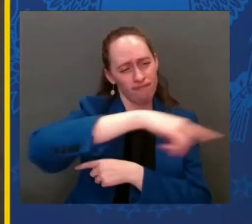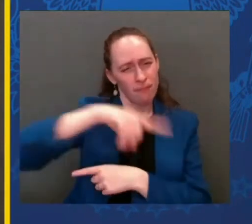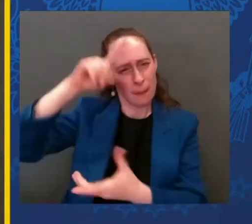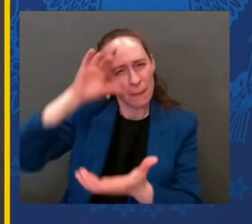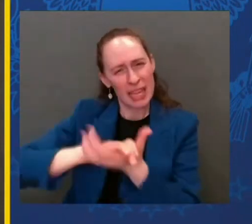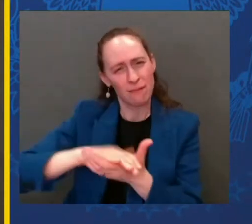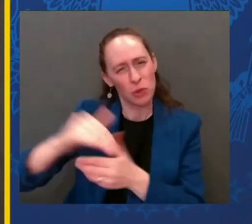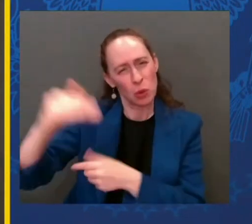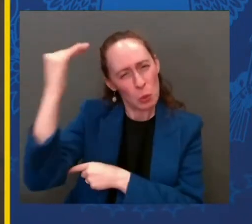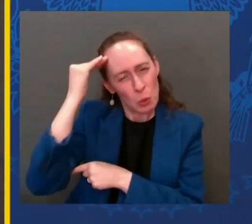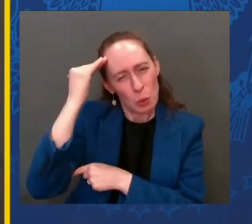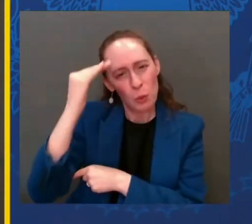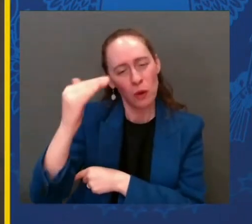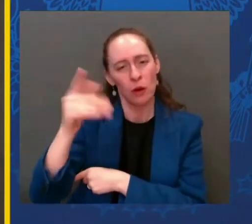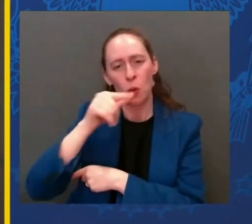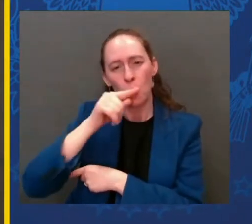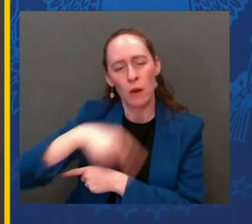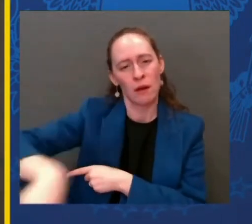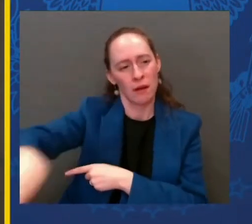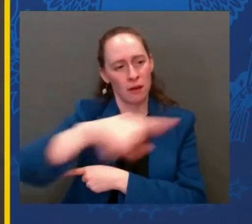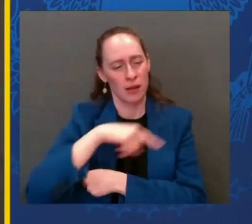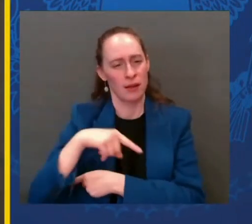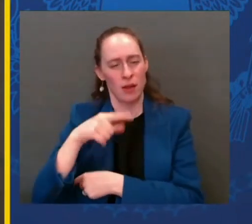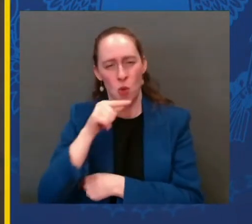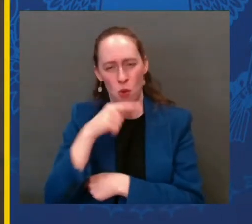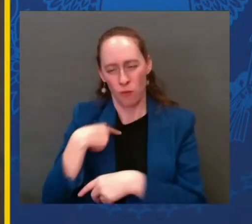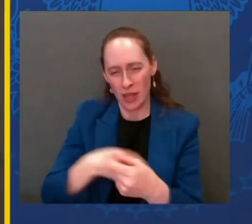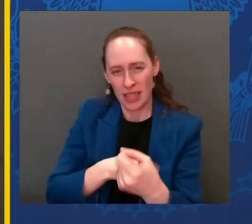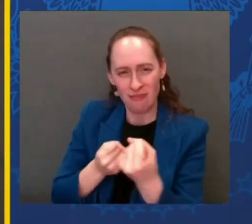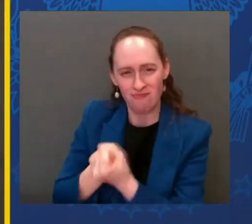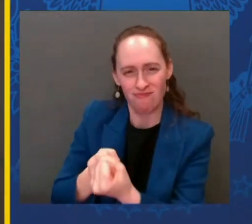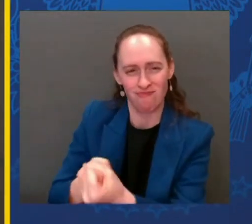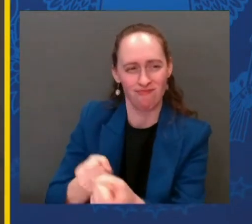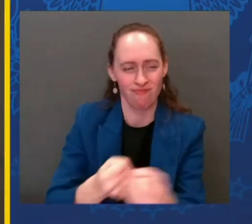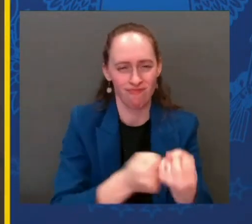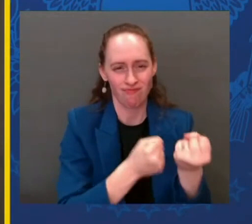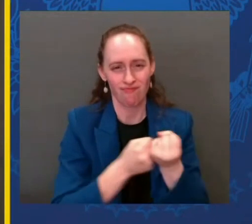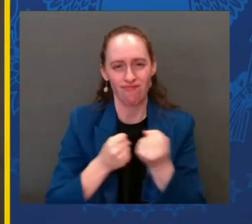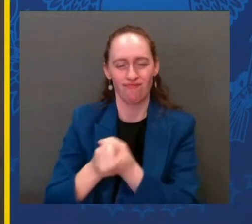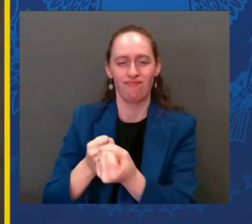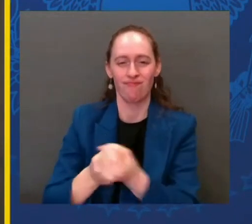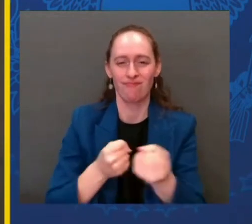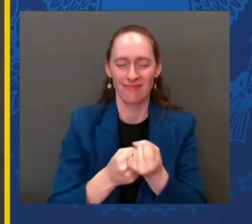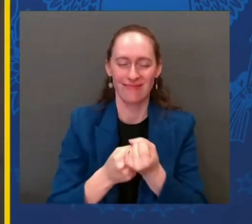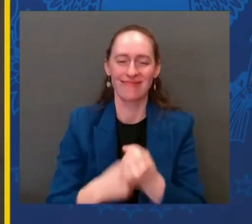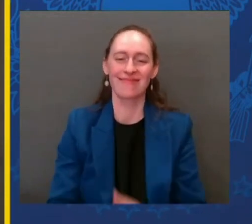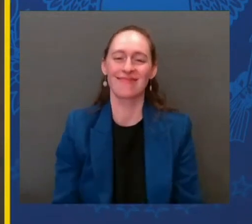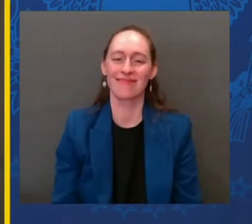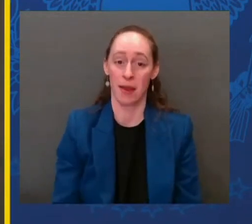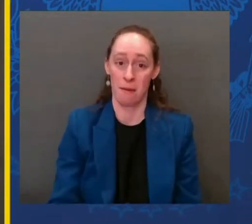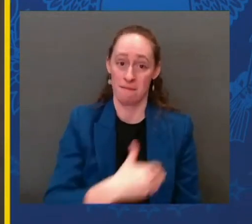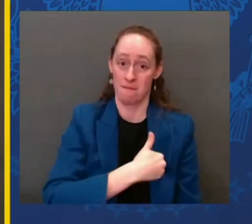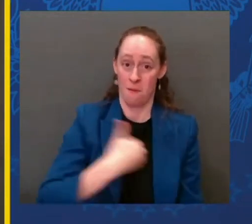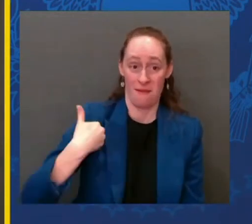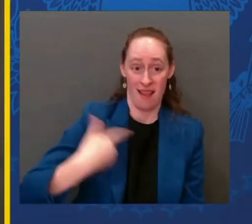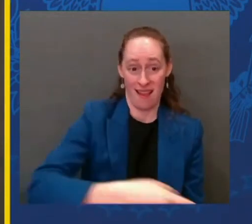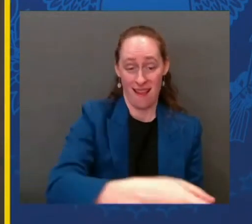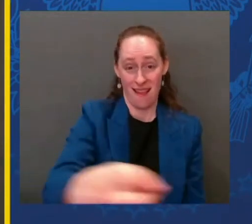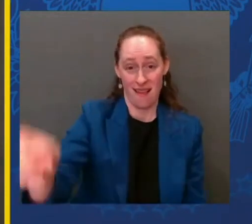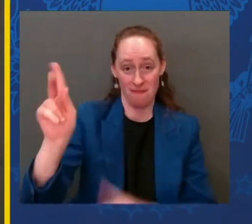know that. You know that. In fact, you know you know it better than anyone here in Poland. Because that's what solidarity